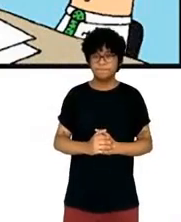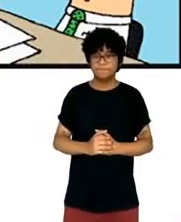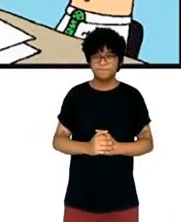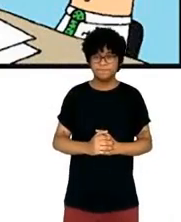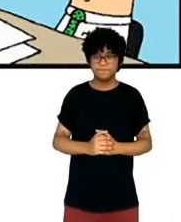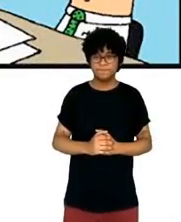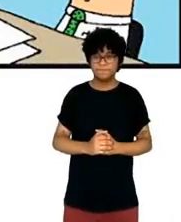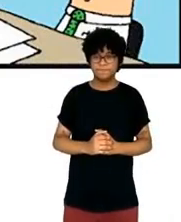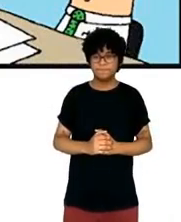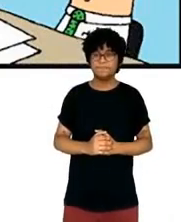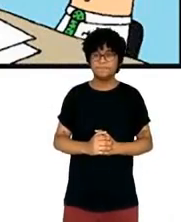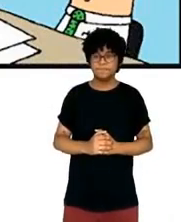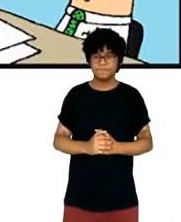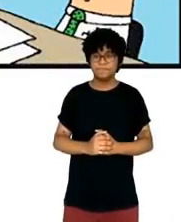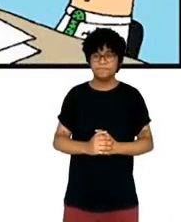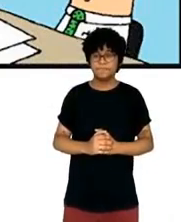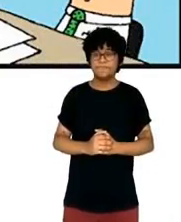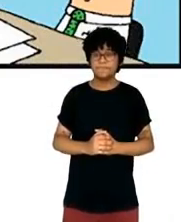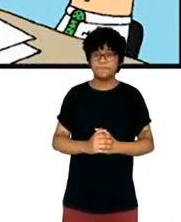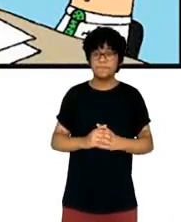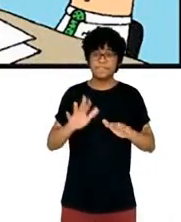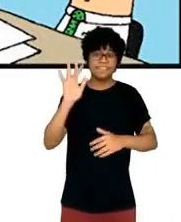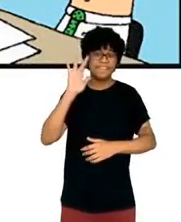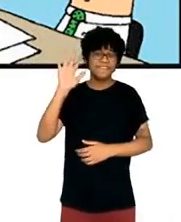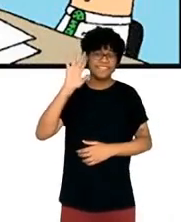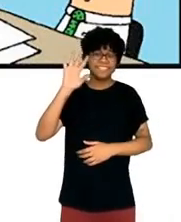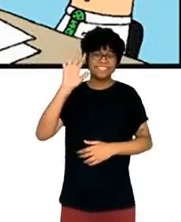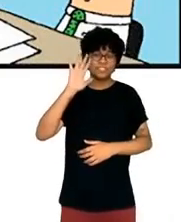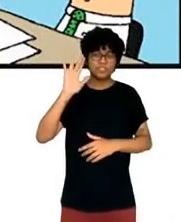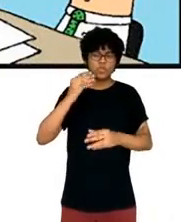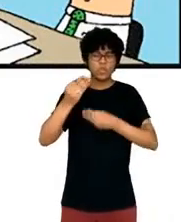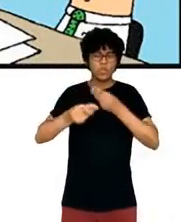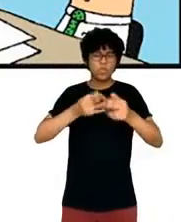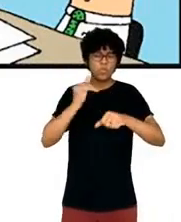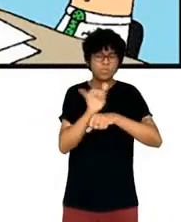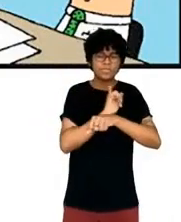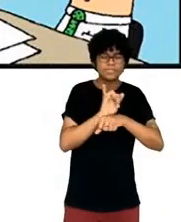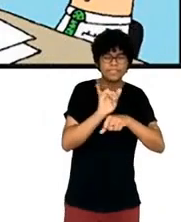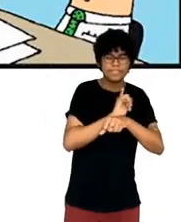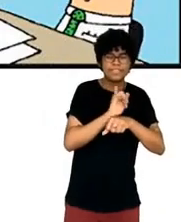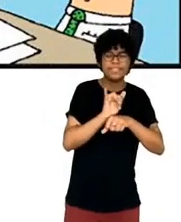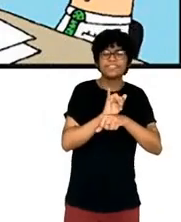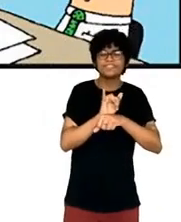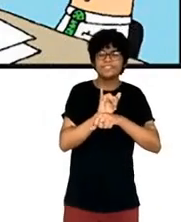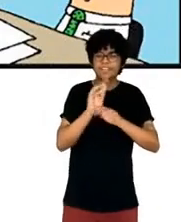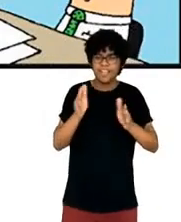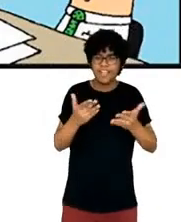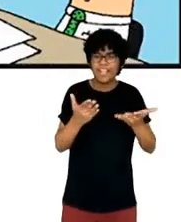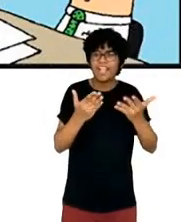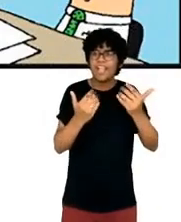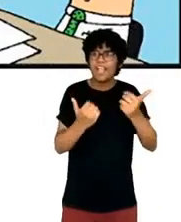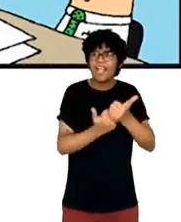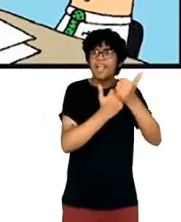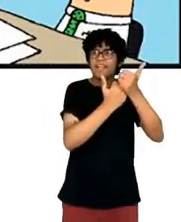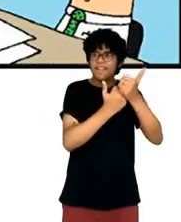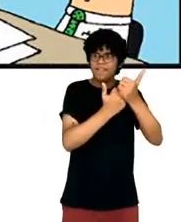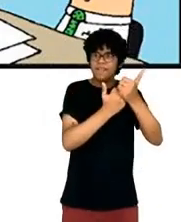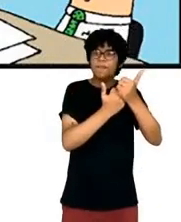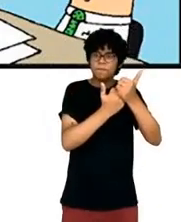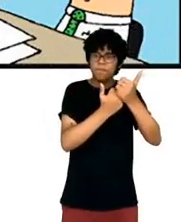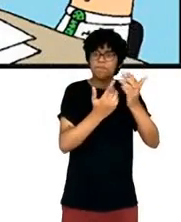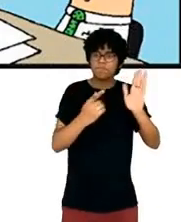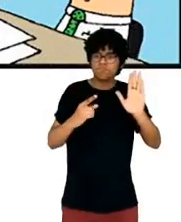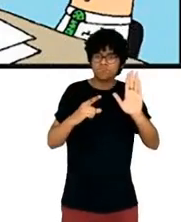of this time reflecting on the smaller ways that we can help make things better in spite of there being no magical,